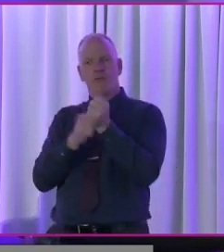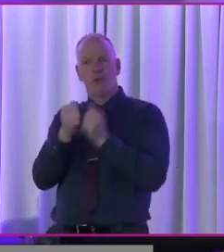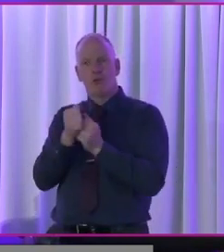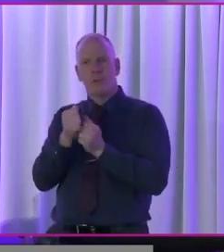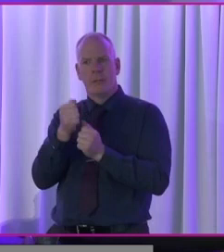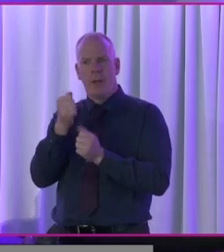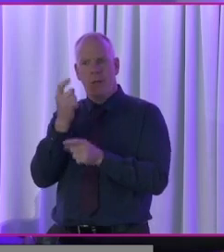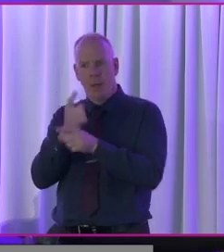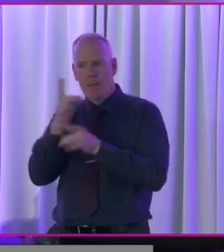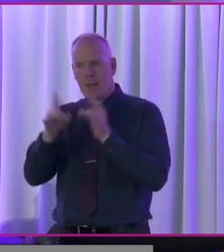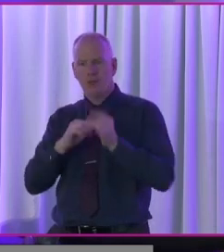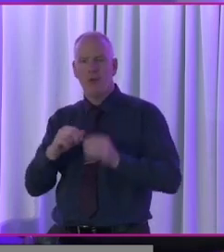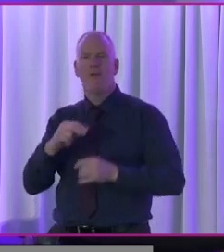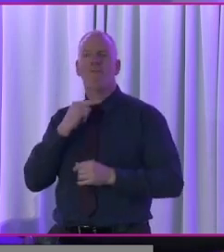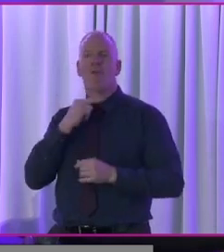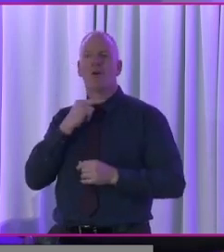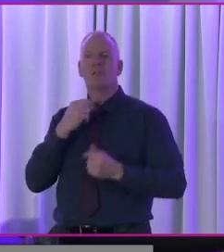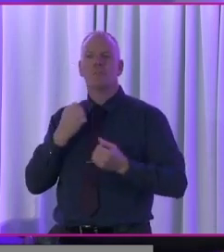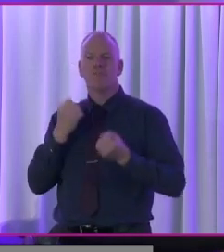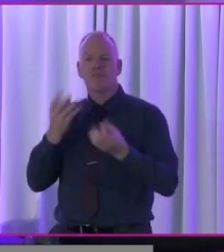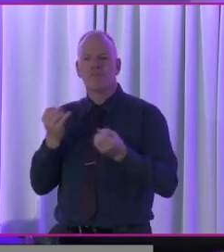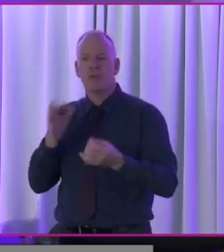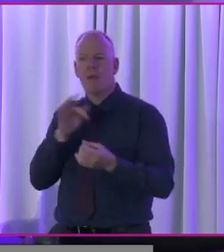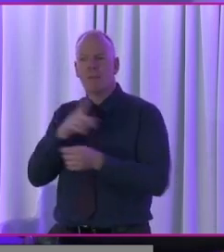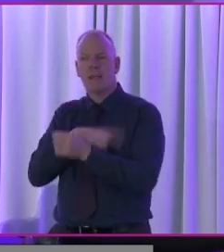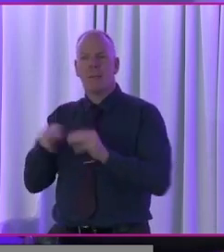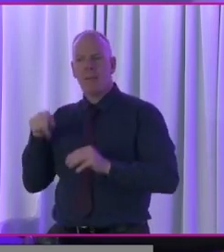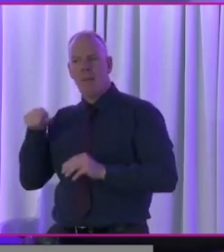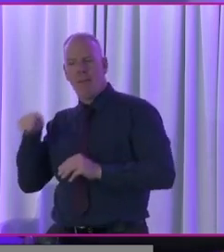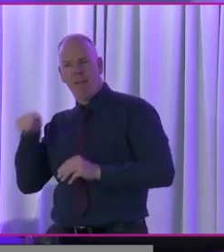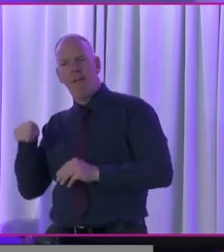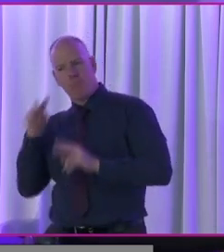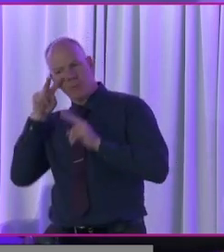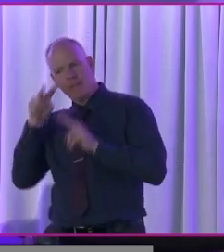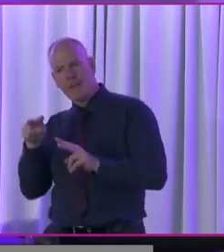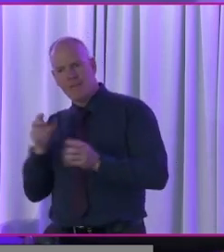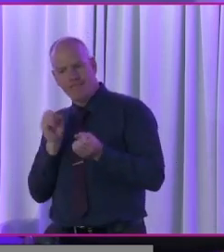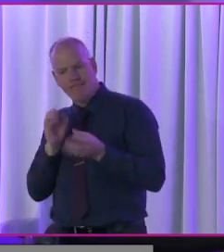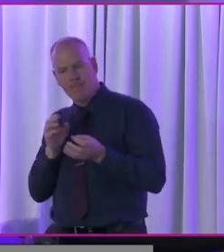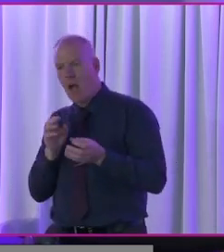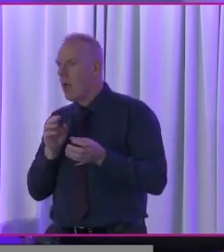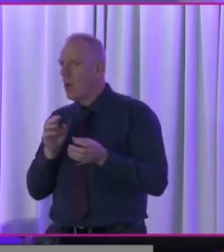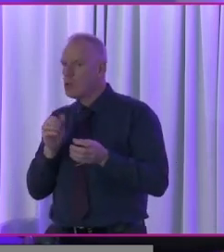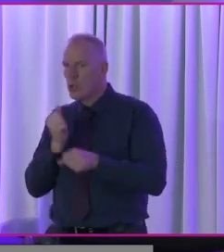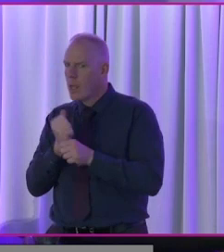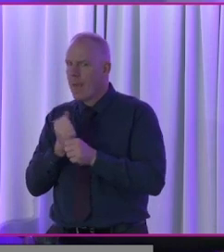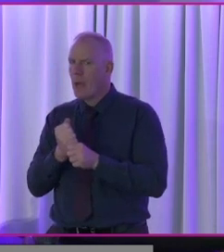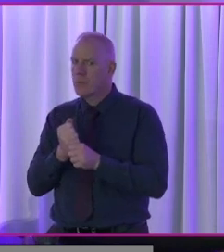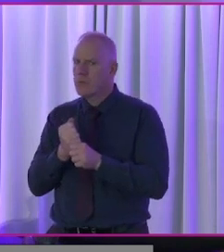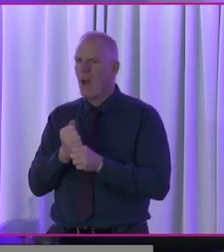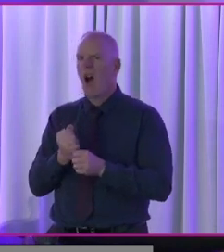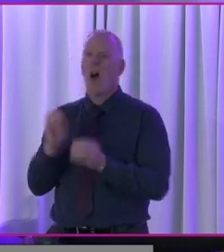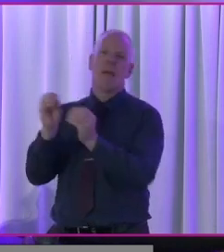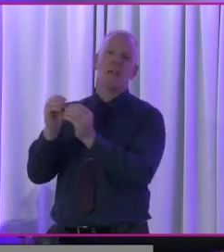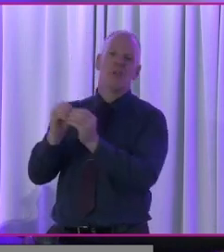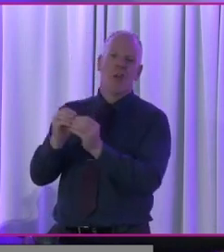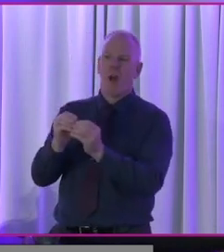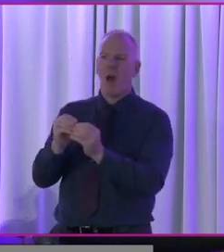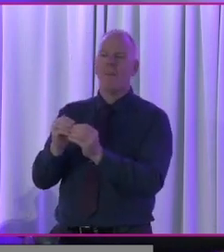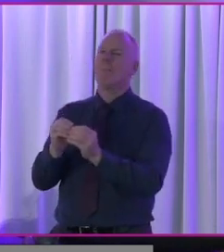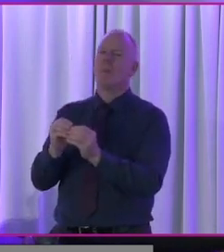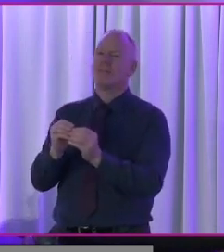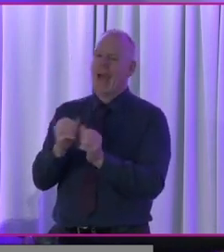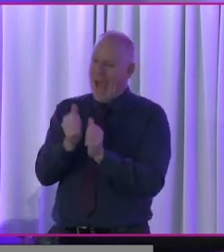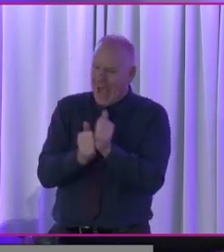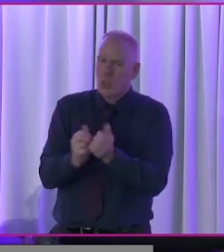ensuring that the voice of disabled people is, is really, uh, not only brought up, but listened to and then actioned upon.